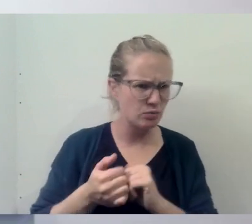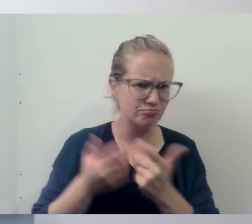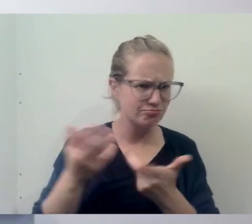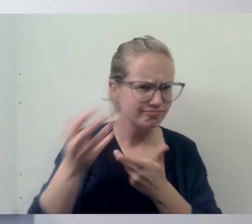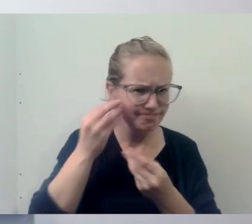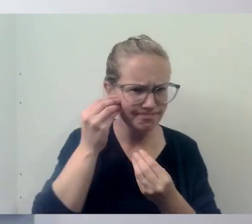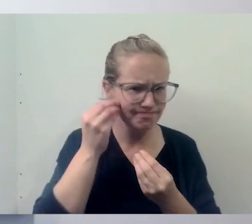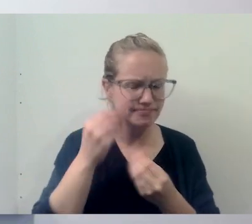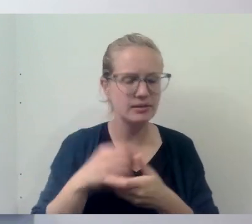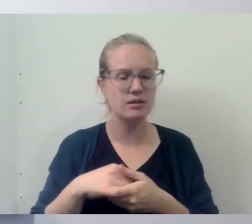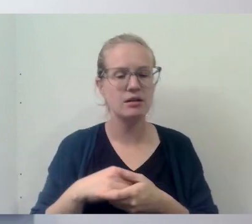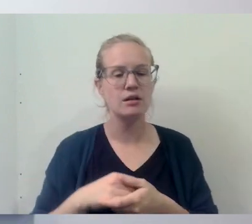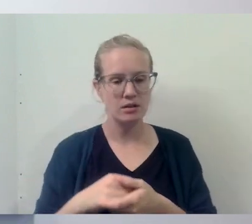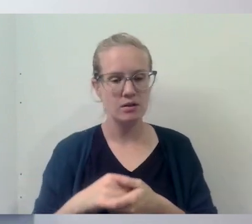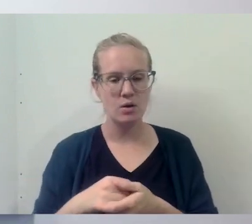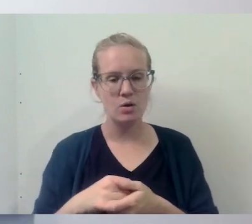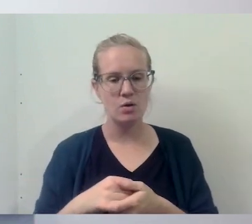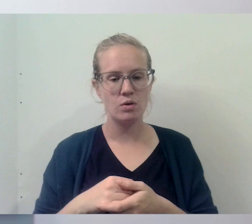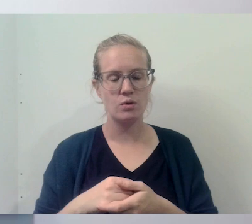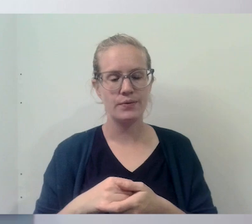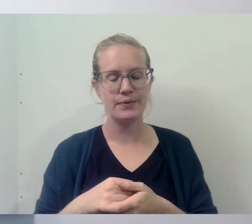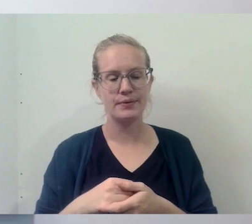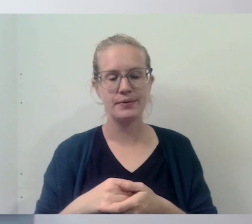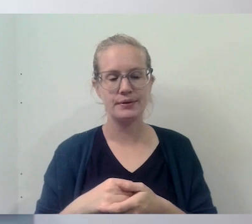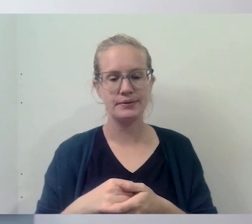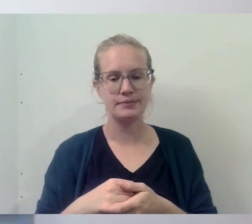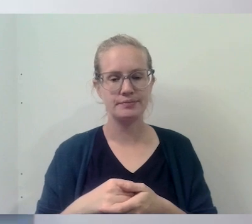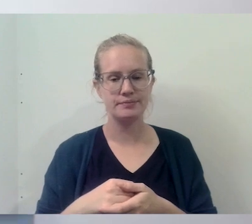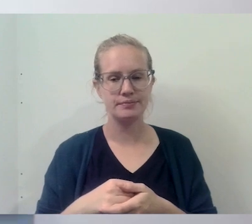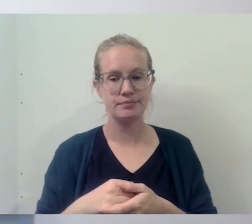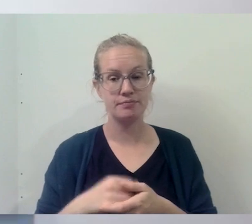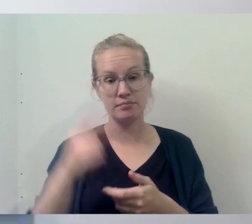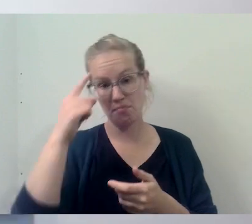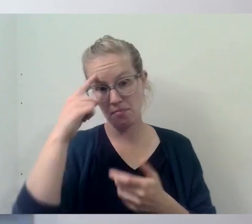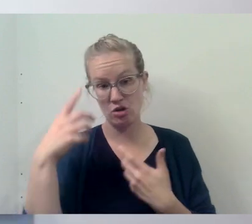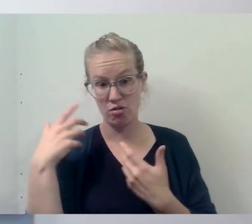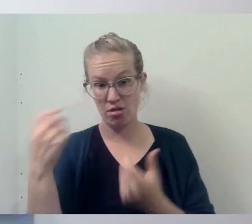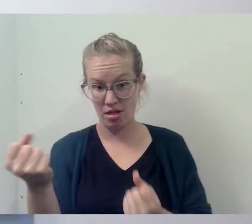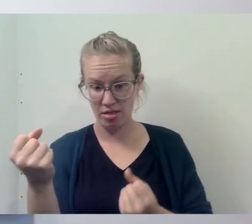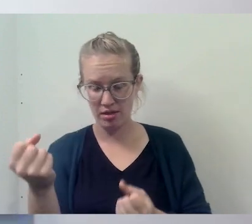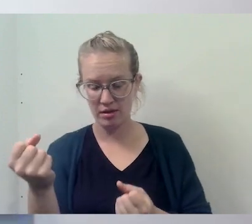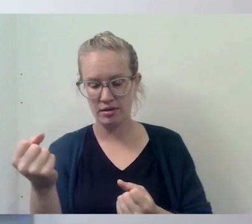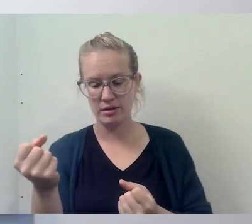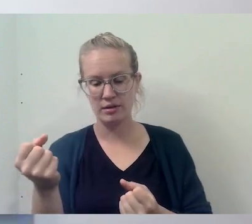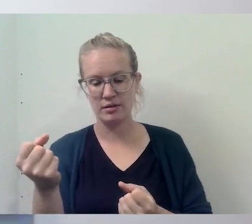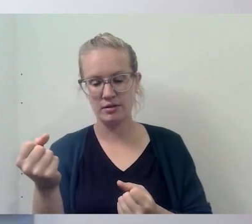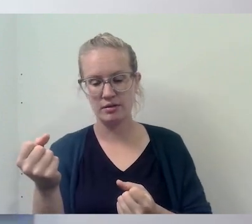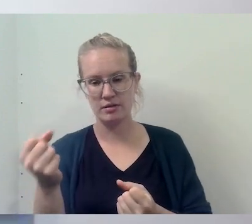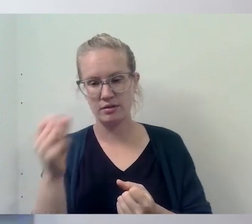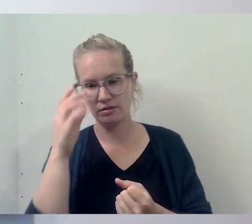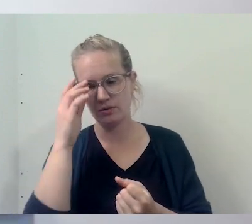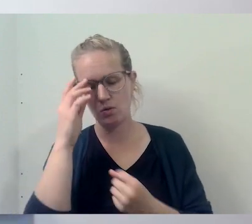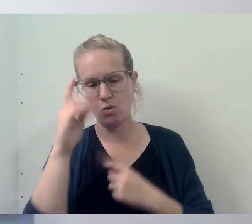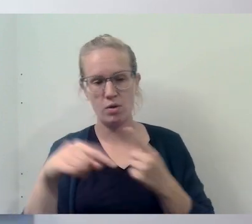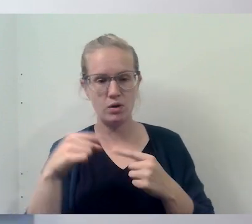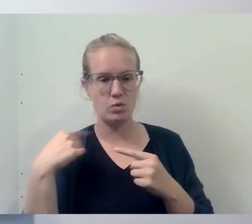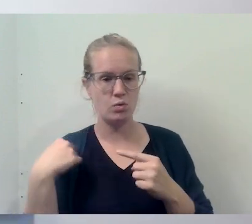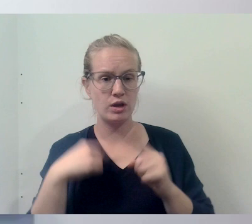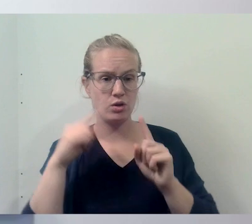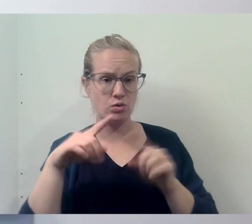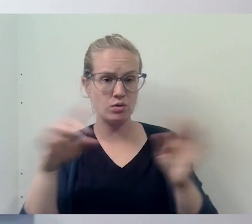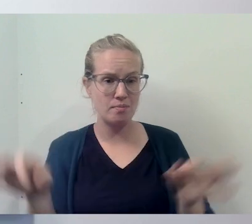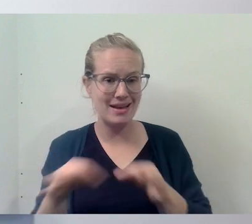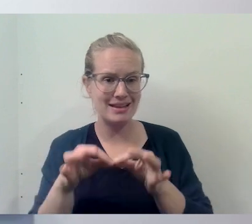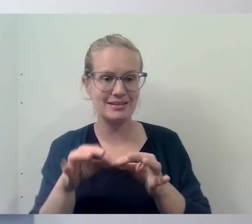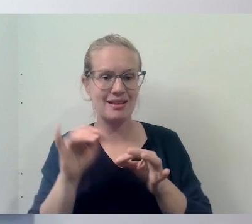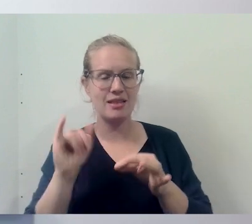and um, and, with regards to mental health is that it is when we go to mass that we find